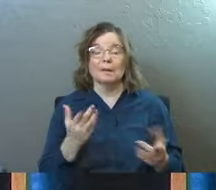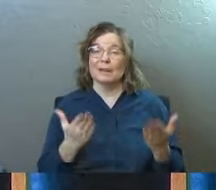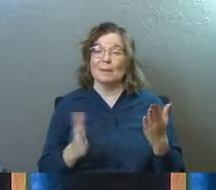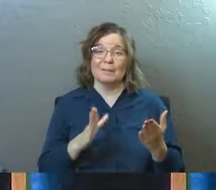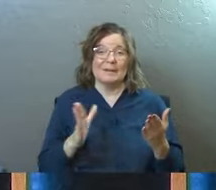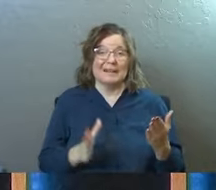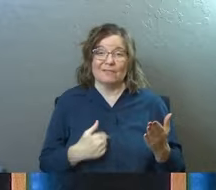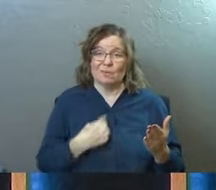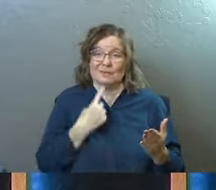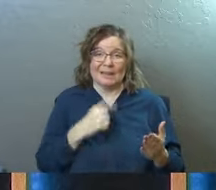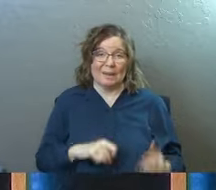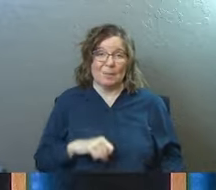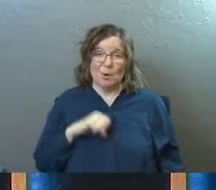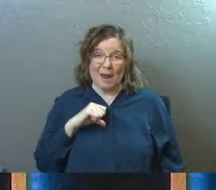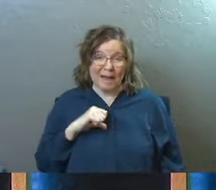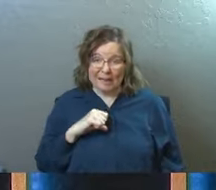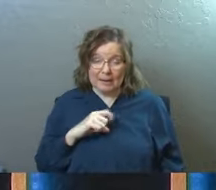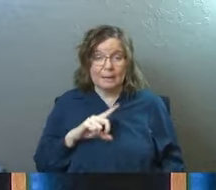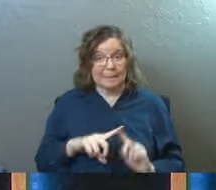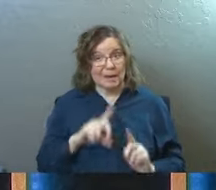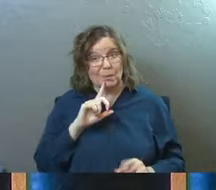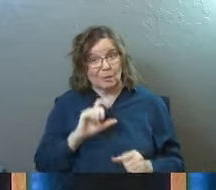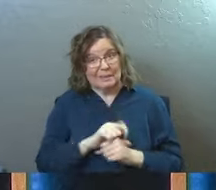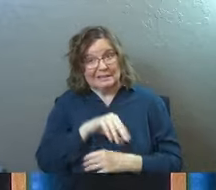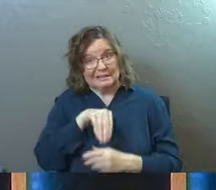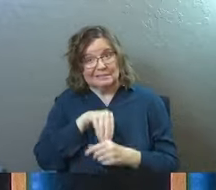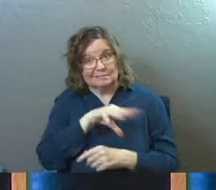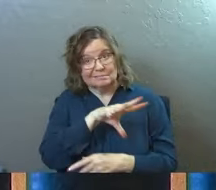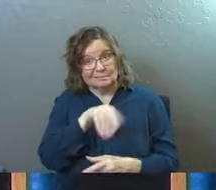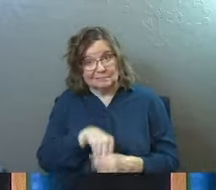probably never would have said pride was between them, but it was.